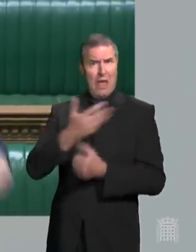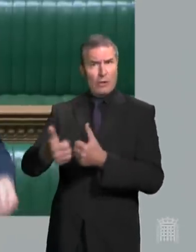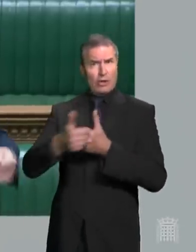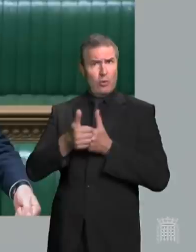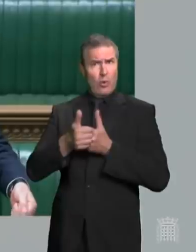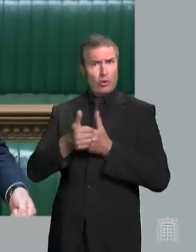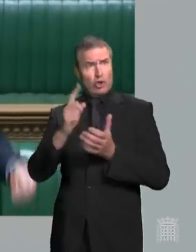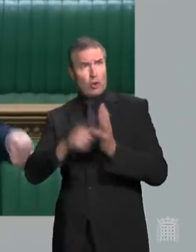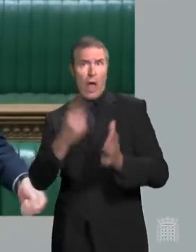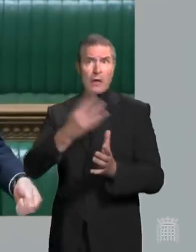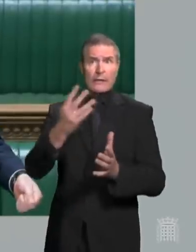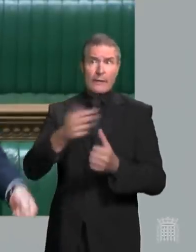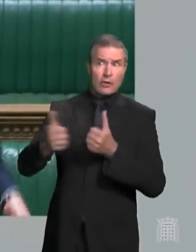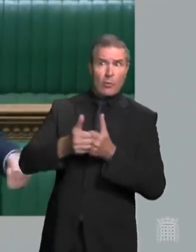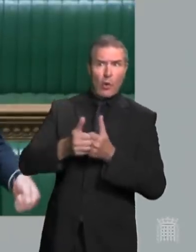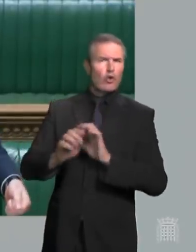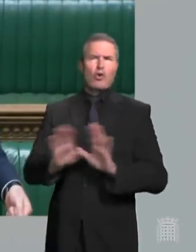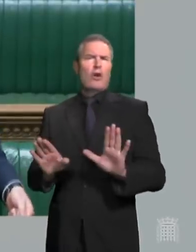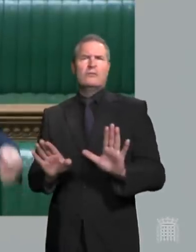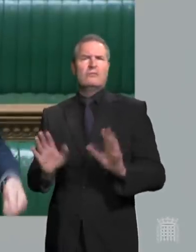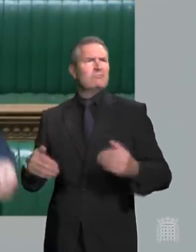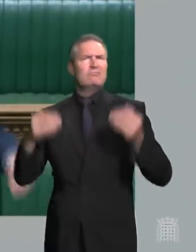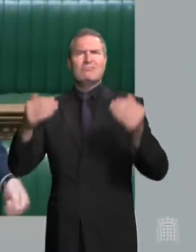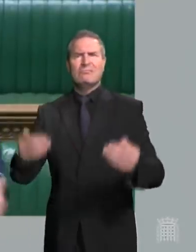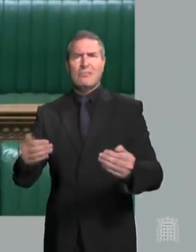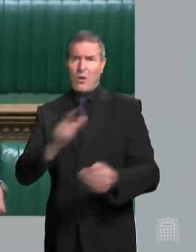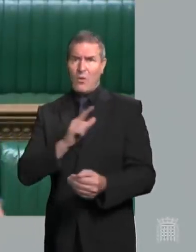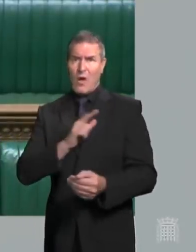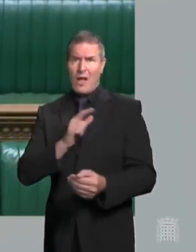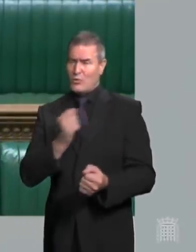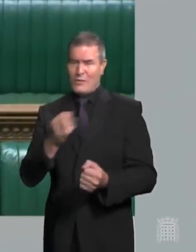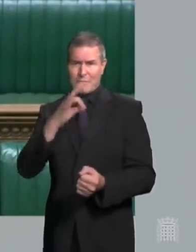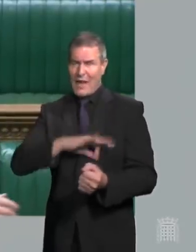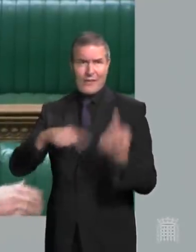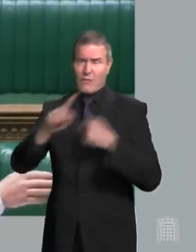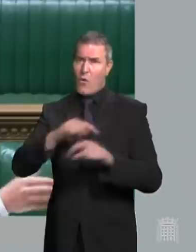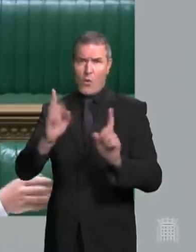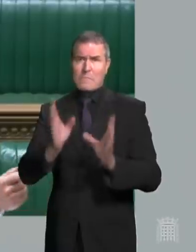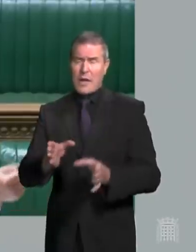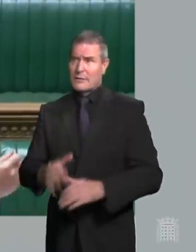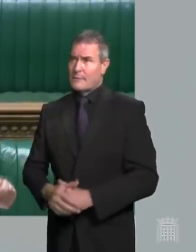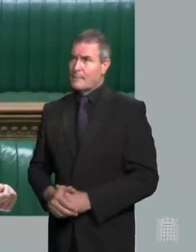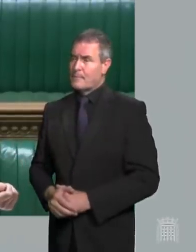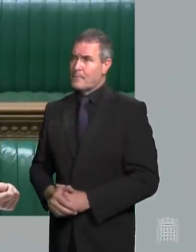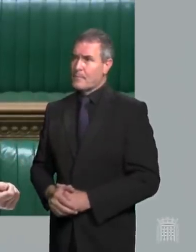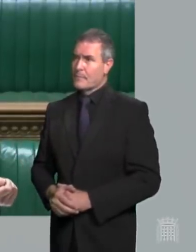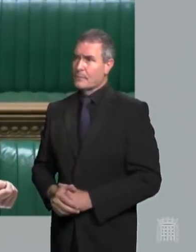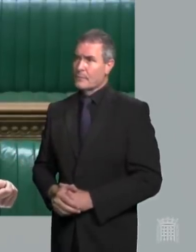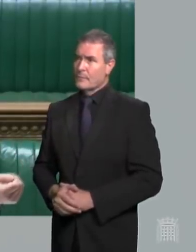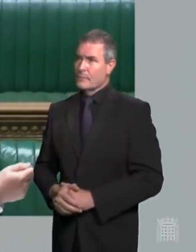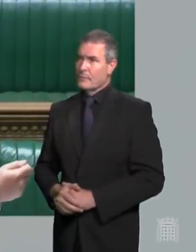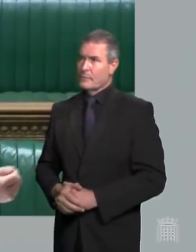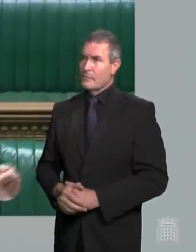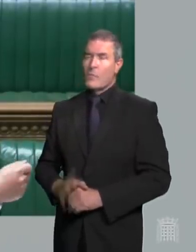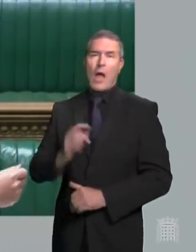country moving forward to step four on the basis of the massive rollout of the vaccine. And, yes, of course, Mr Speaker, this is unlike the